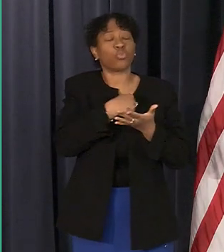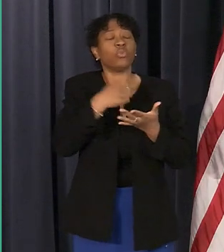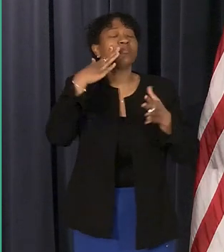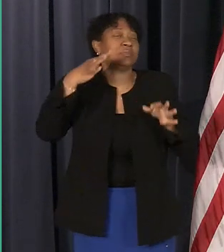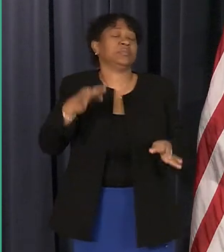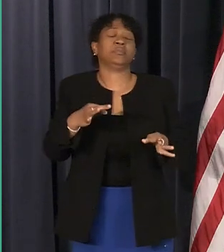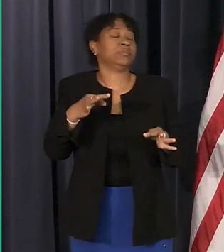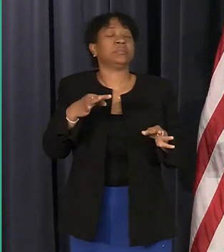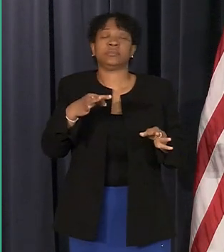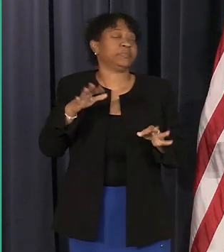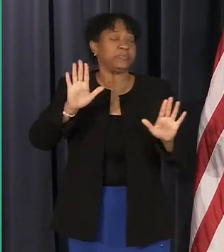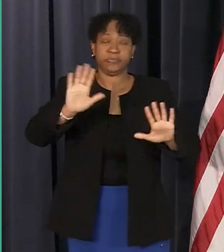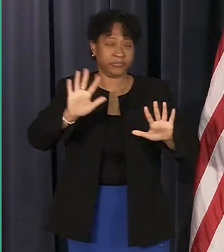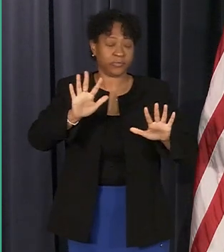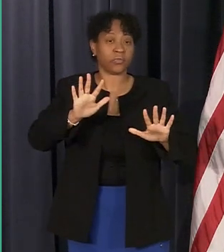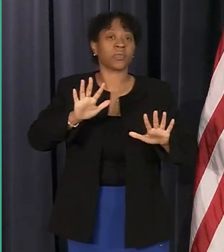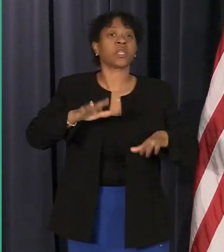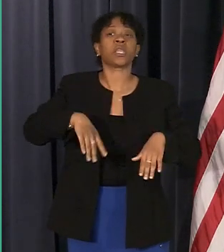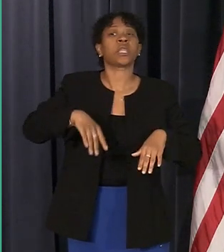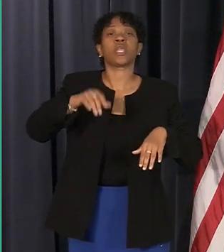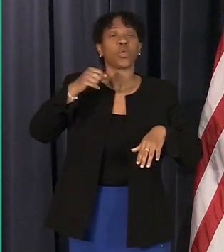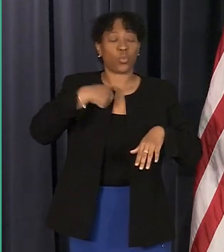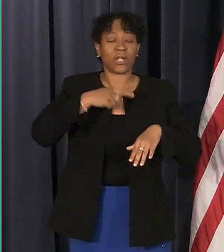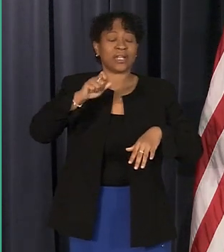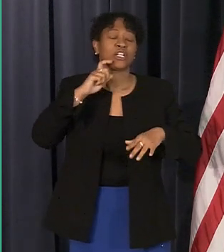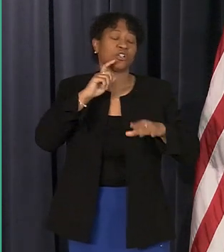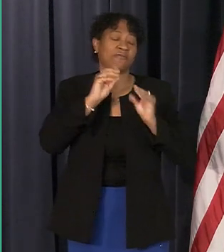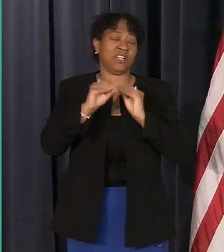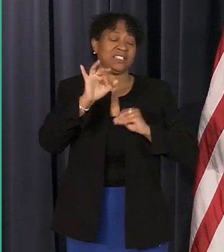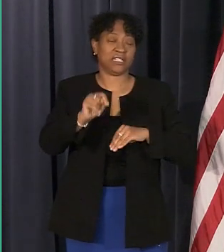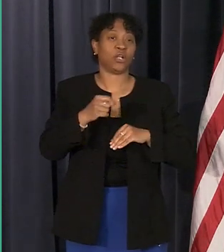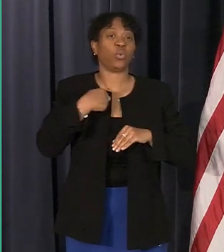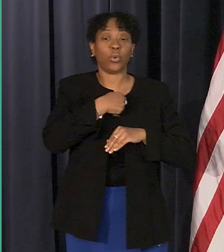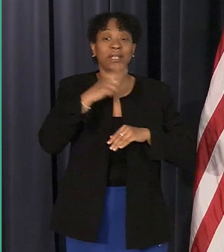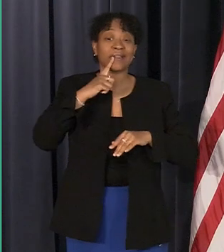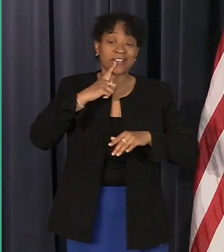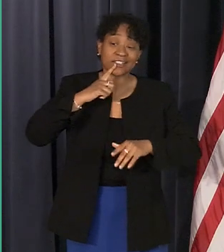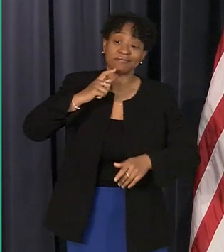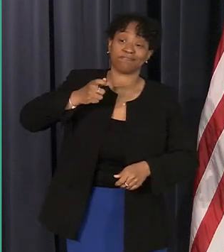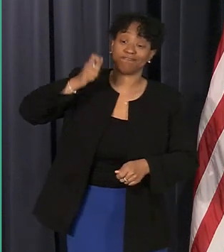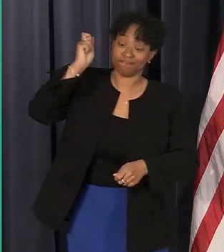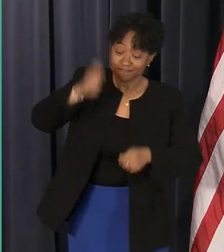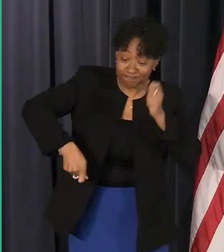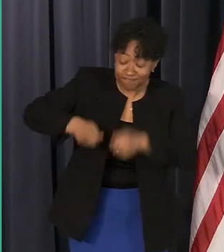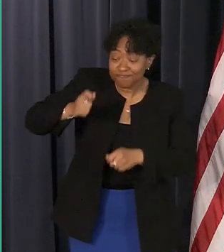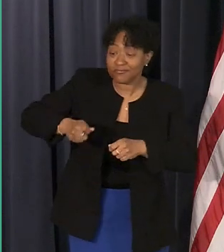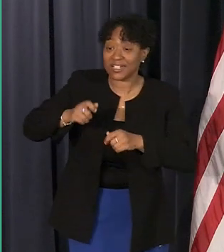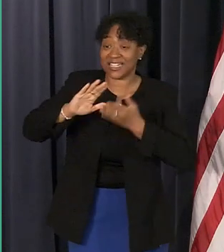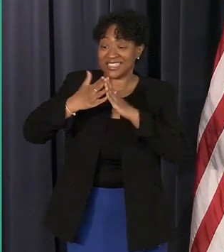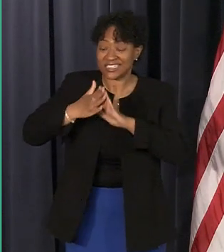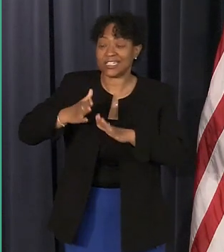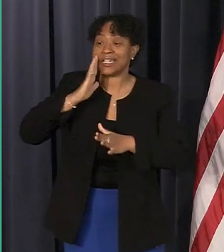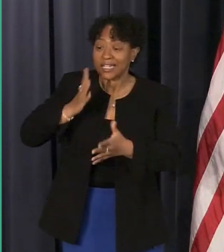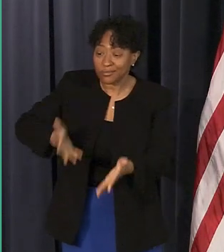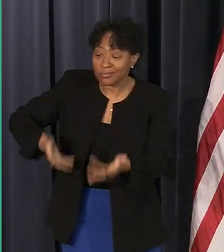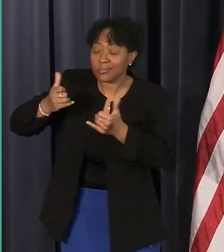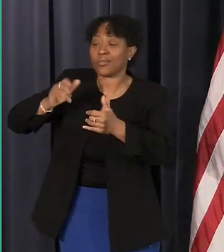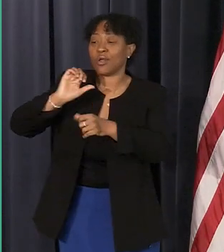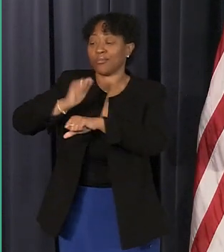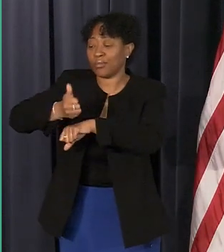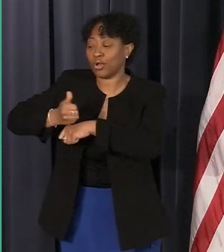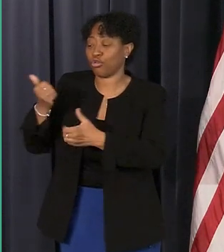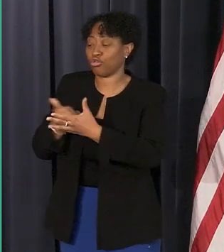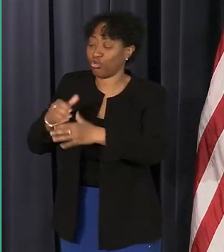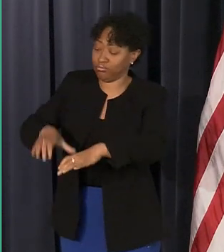uh you could tear the city apart and put down much bigger pipes which would take decades or we could